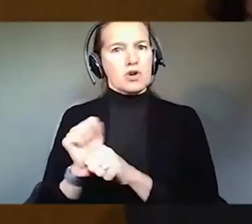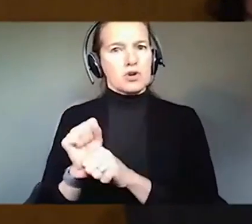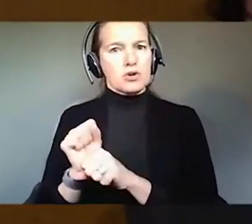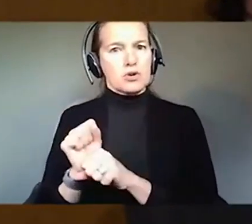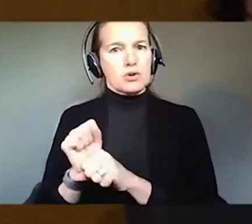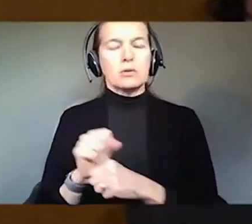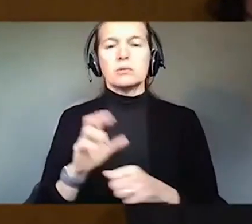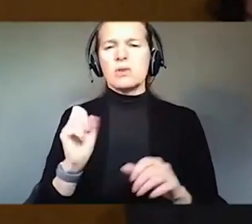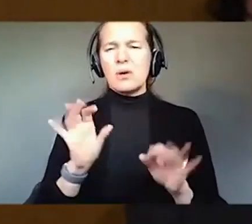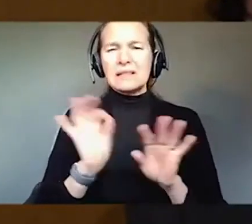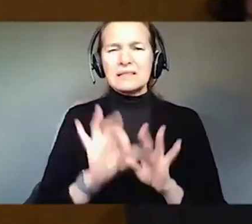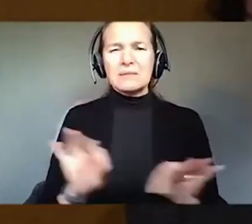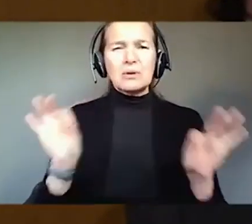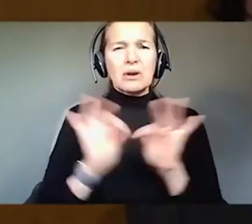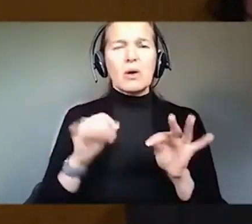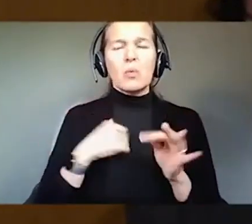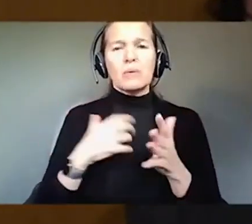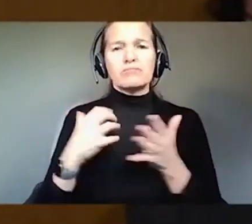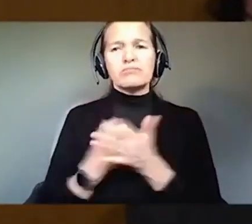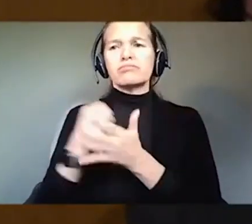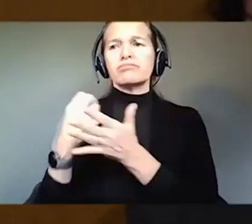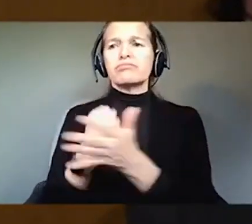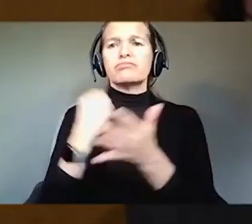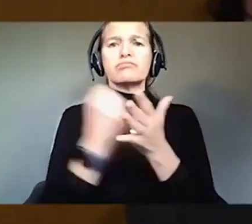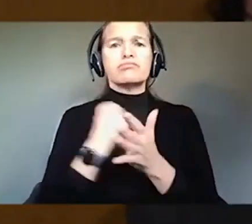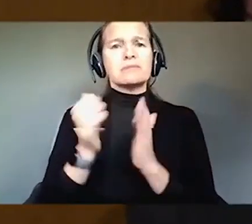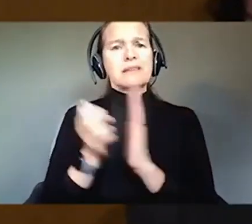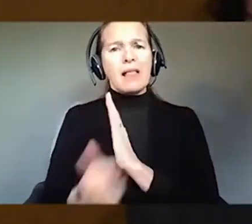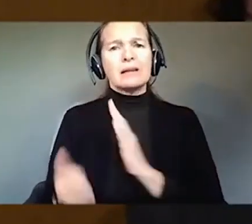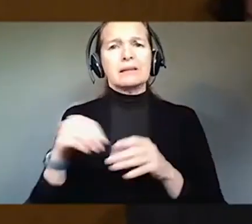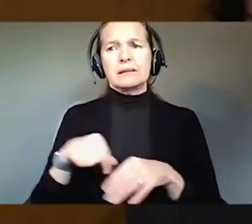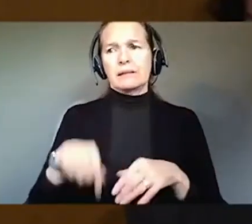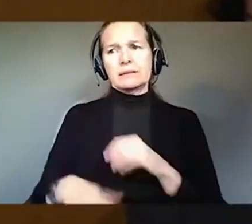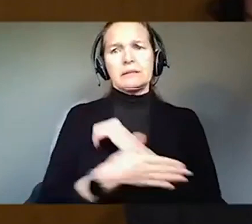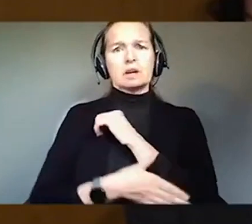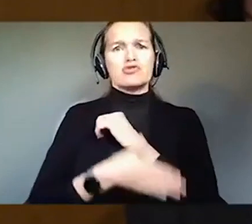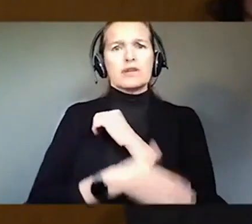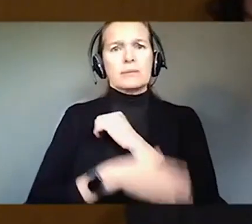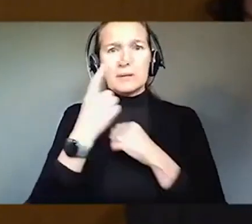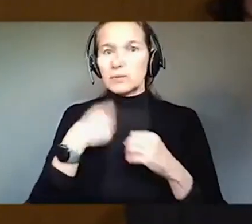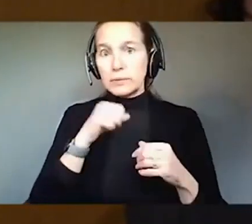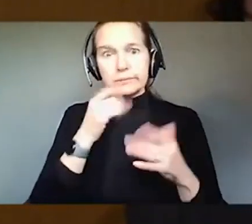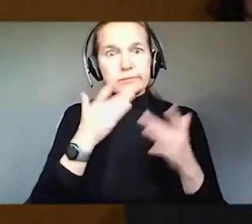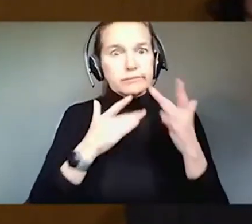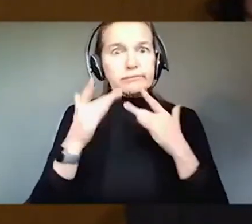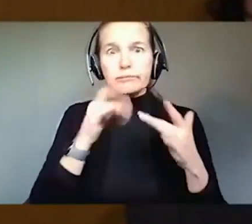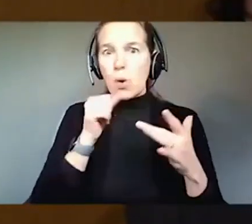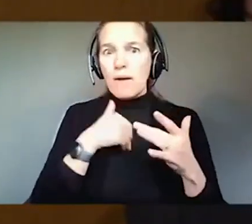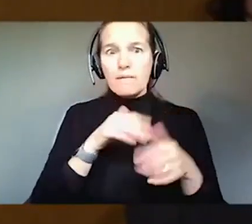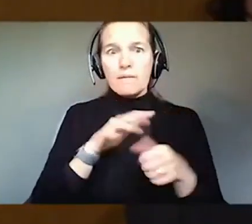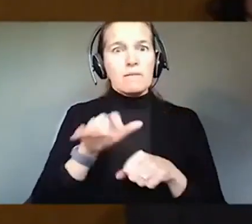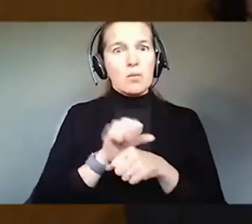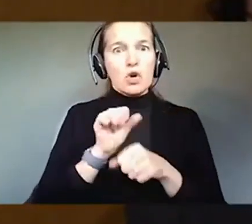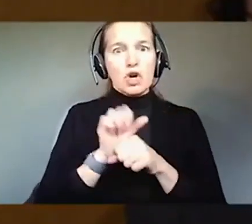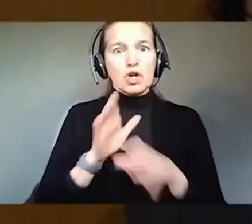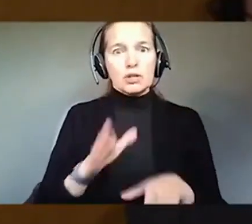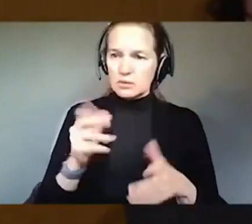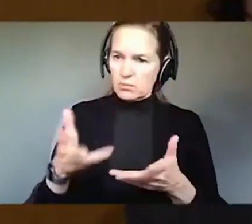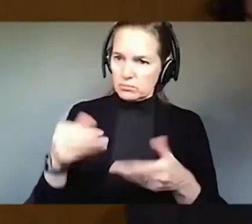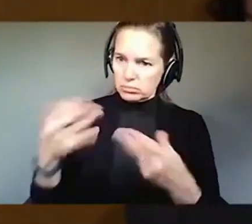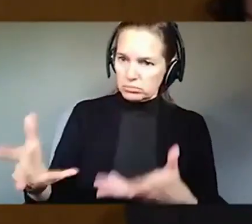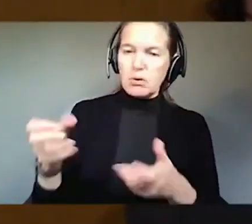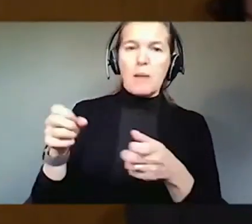absolutely critical that we leverage all the talent in our country with this workforce shortage and make sure that people with disabilities have those